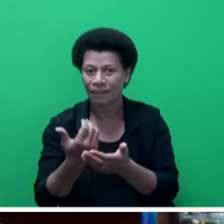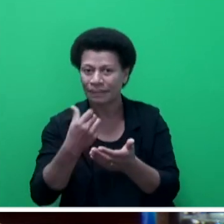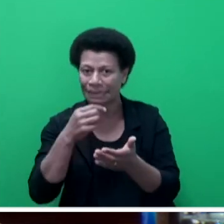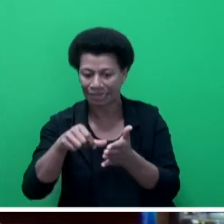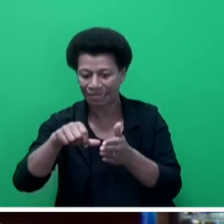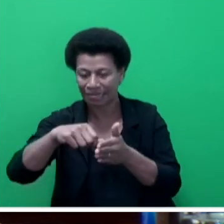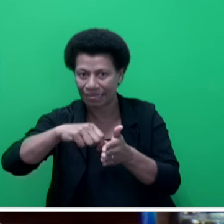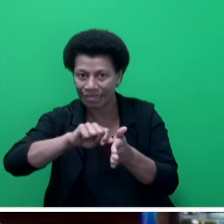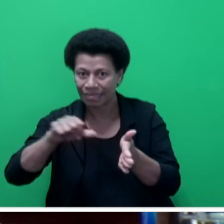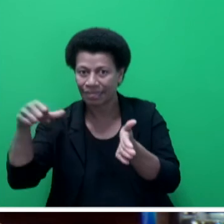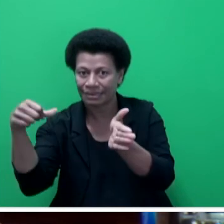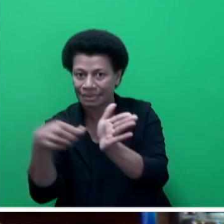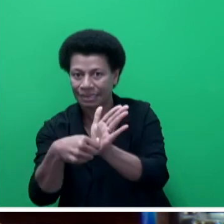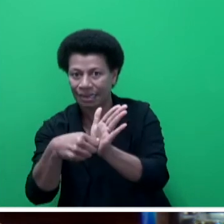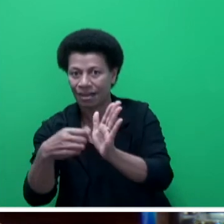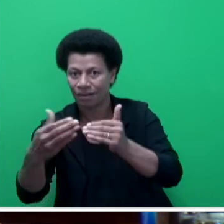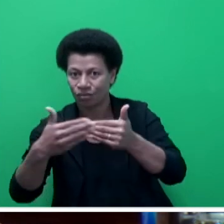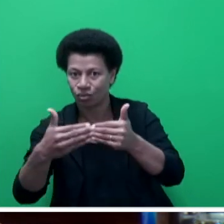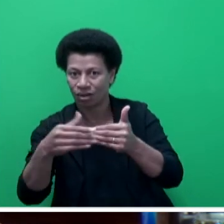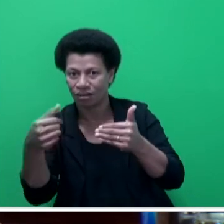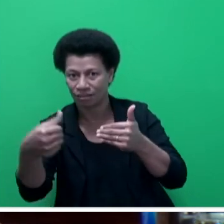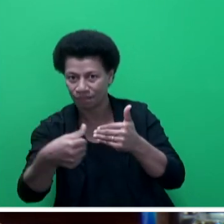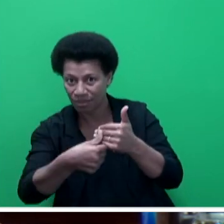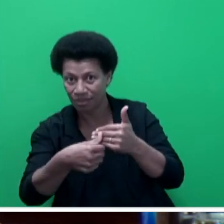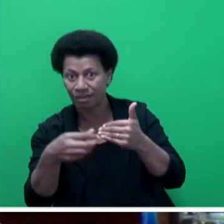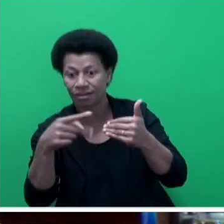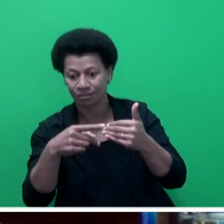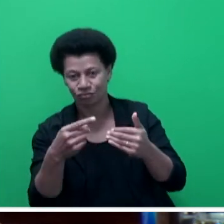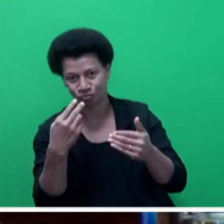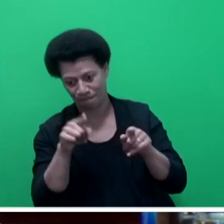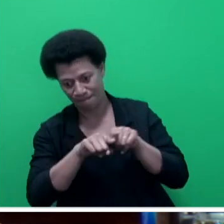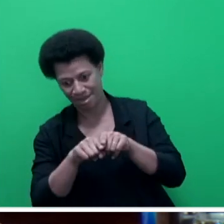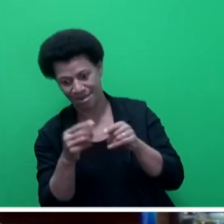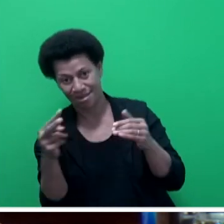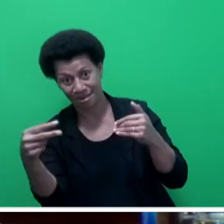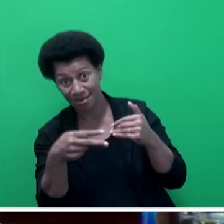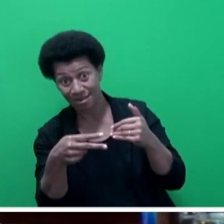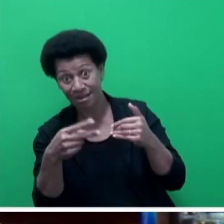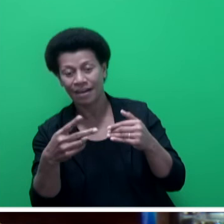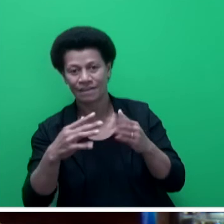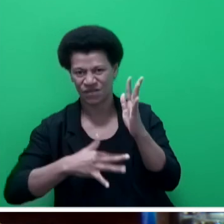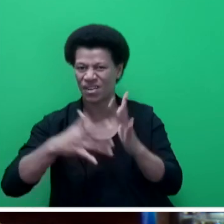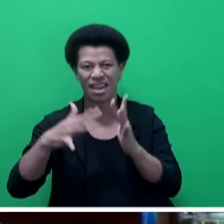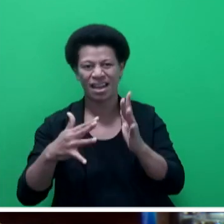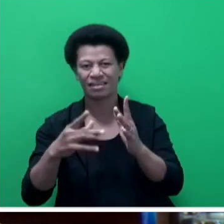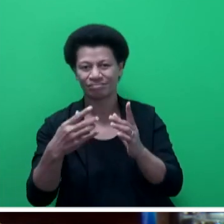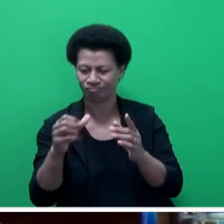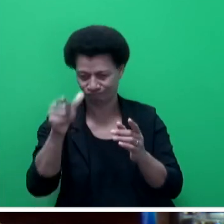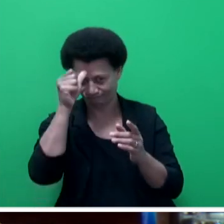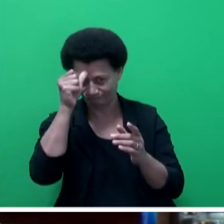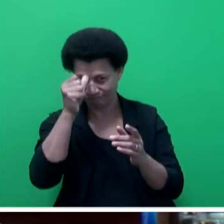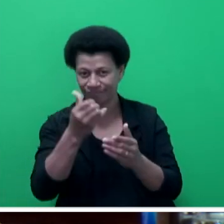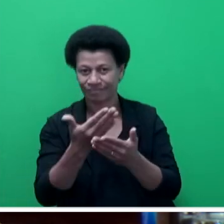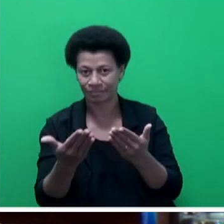door of that house. A green color sticker represents full compliance, amber represents semi-compliance, and red